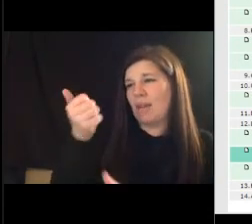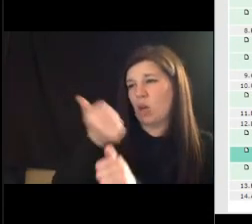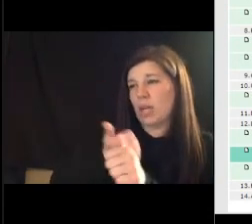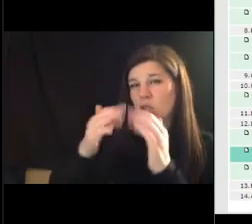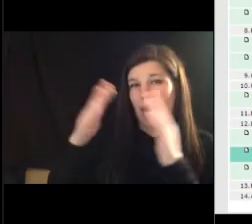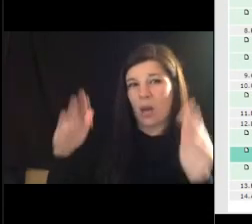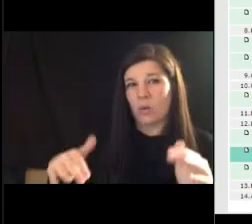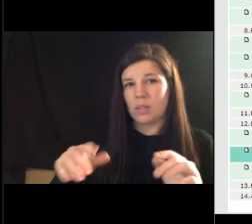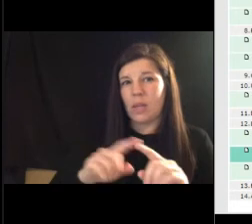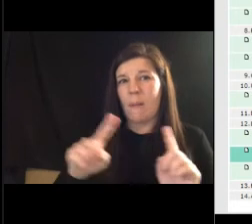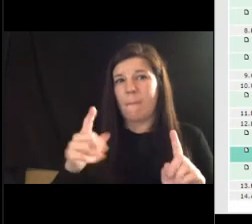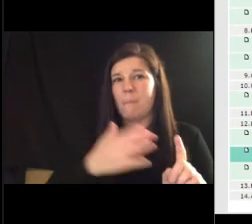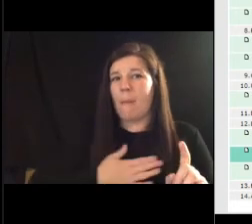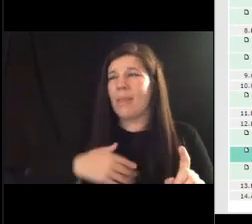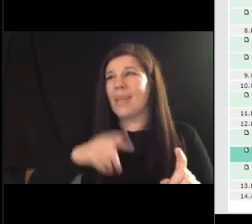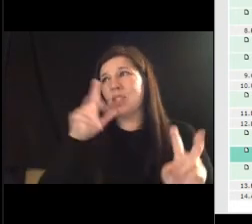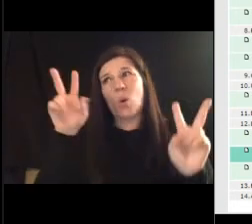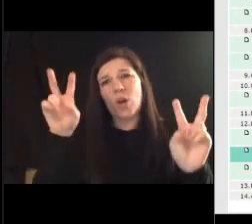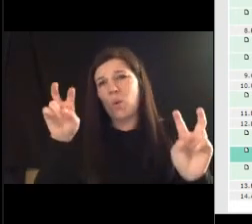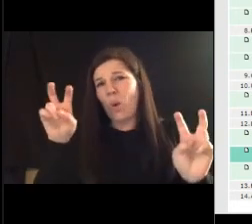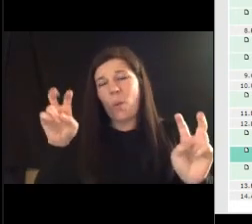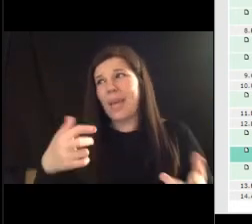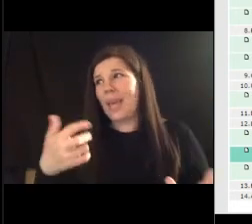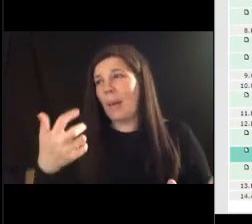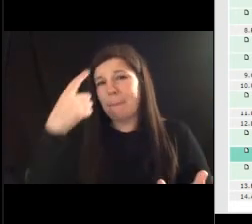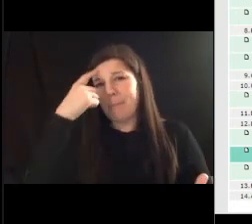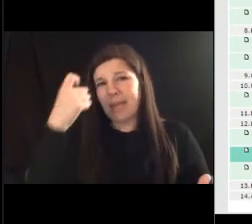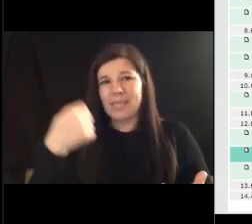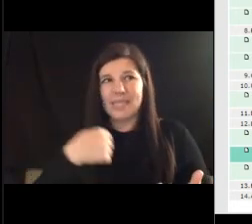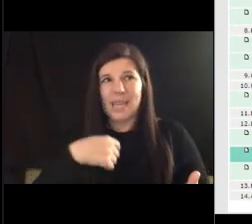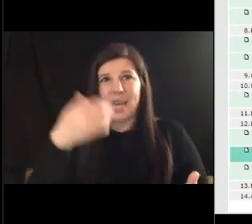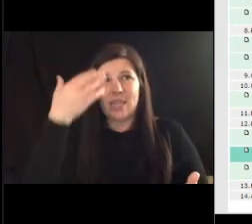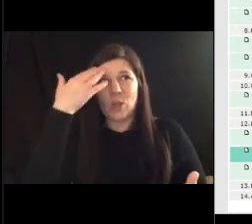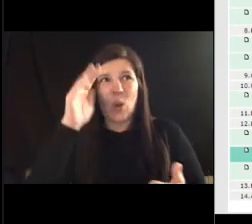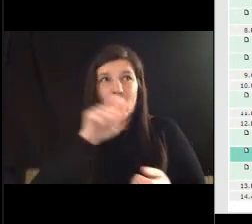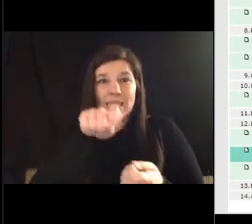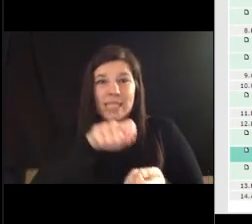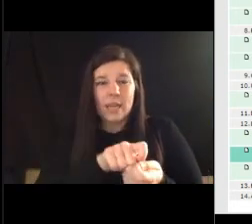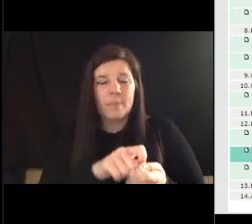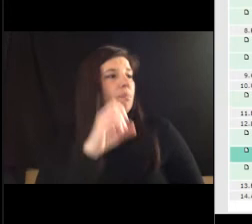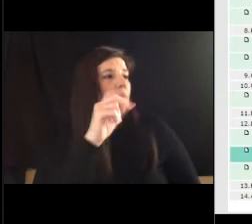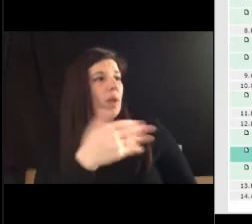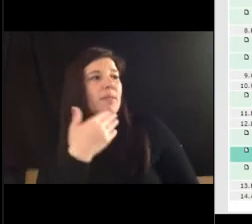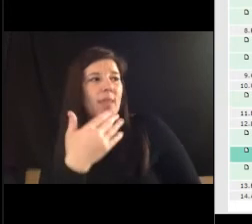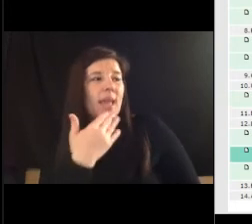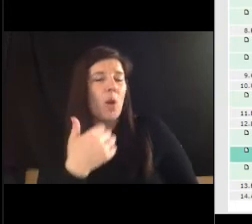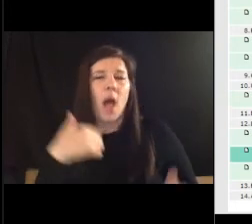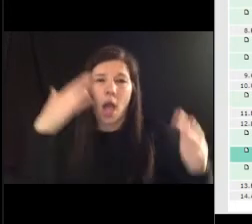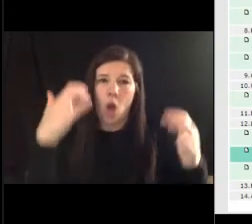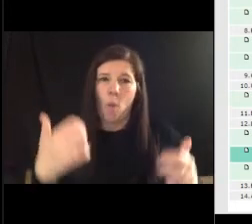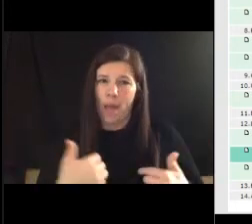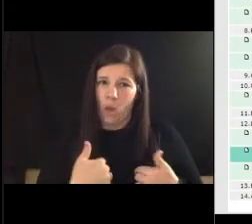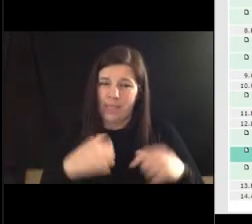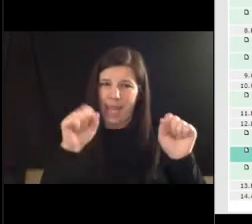don't quote me if you cancel it okay all right thank you so i hope i was able to recap that accurately